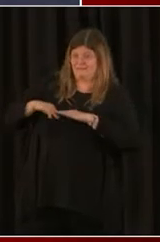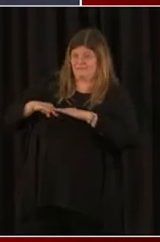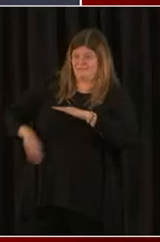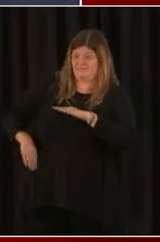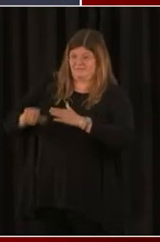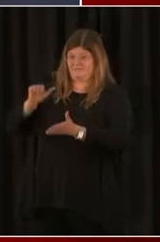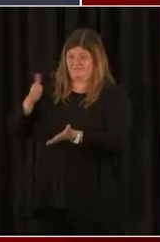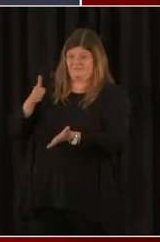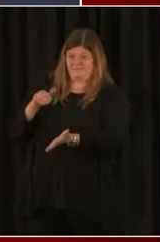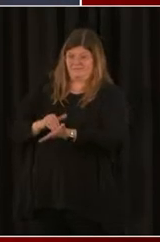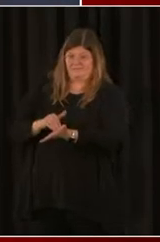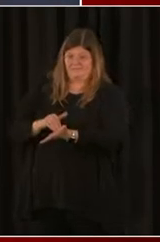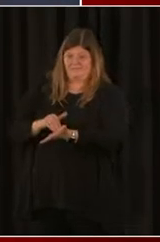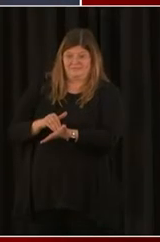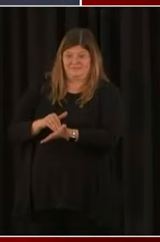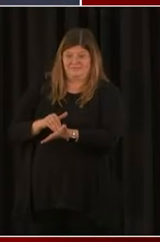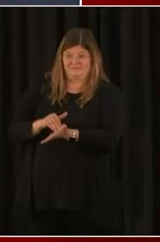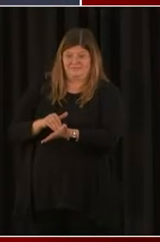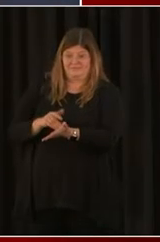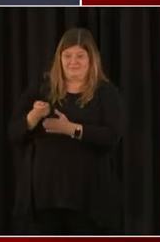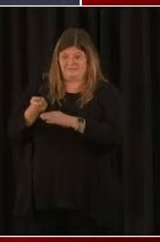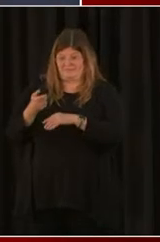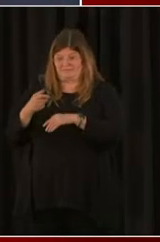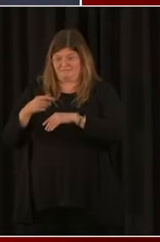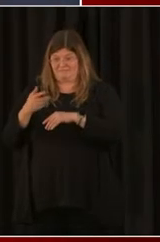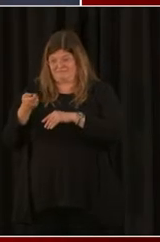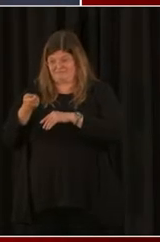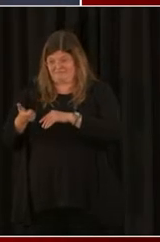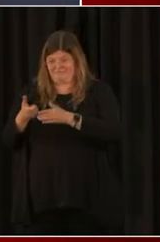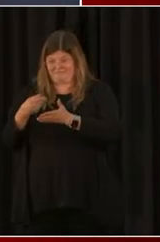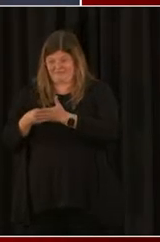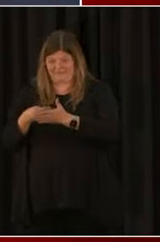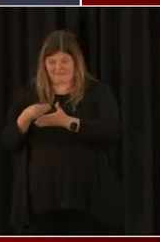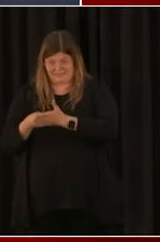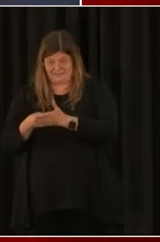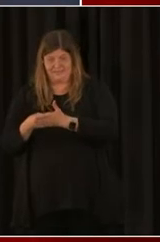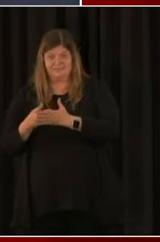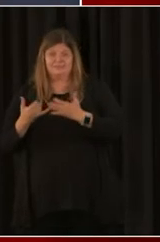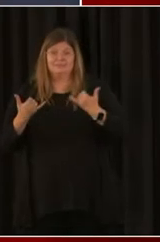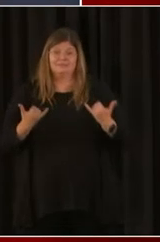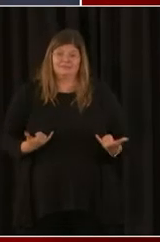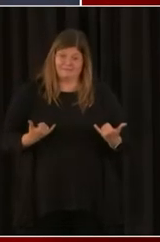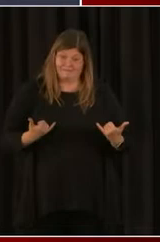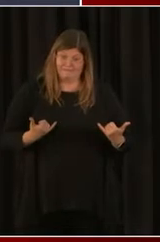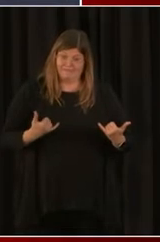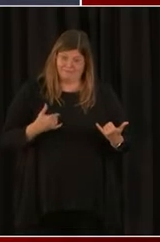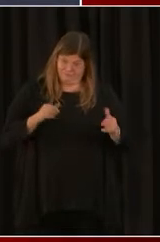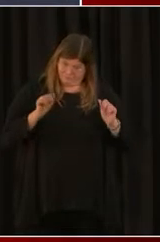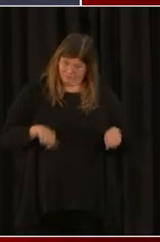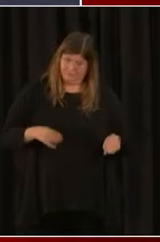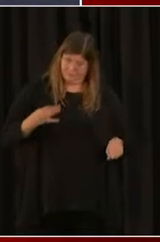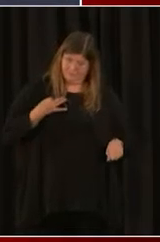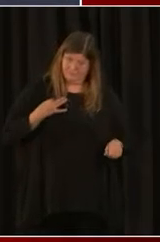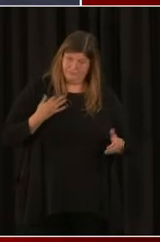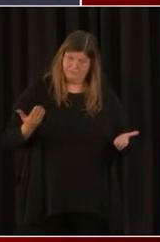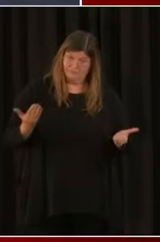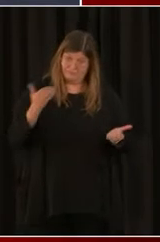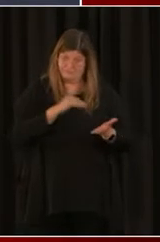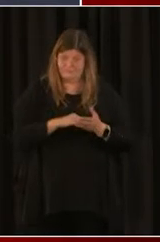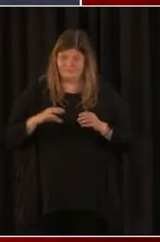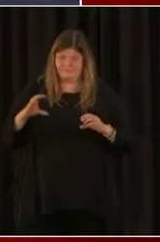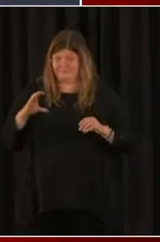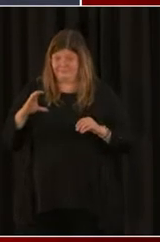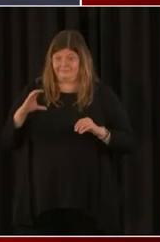funding. Will we be required to apply again in order to get the difference, or will SVA simply notify us